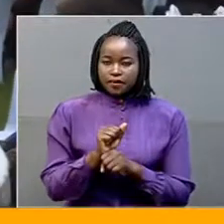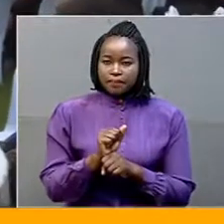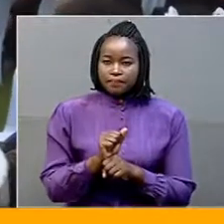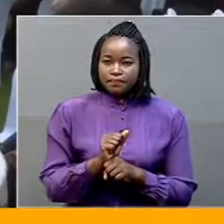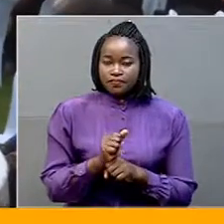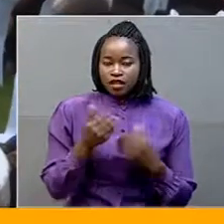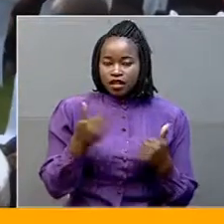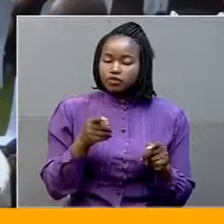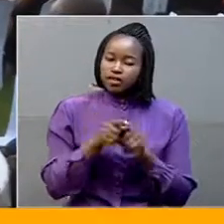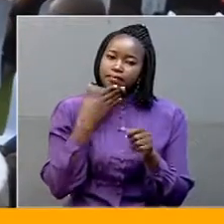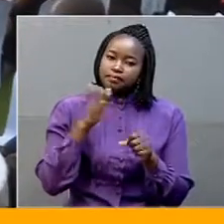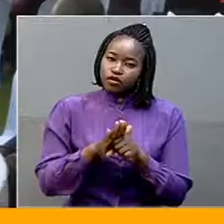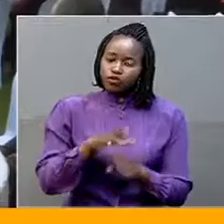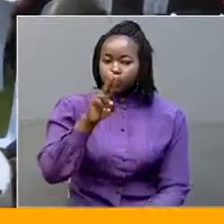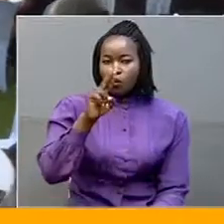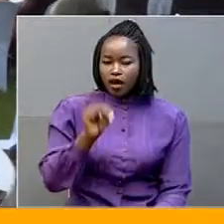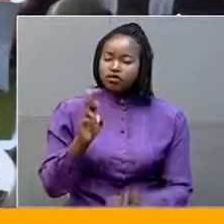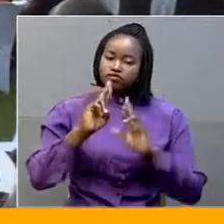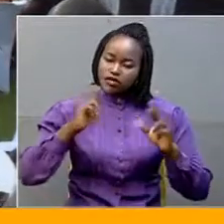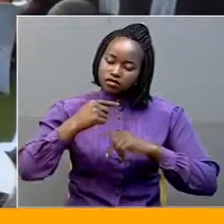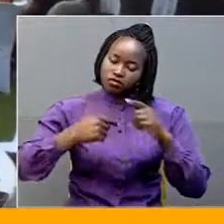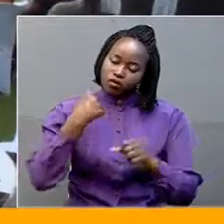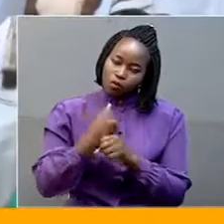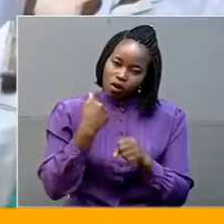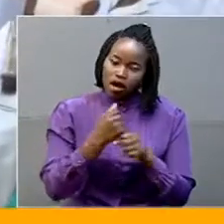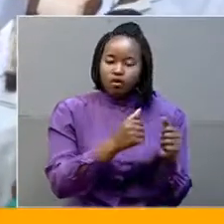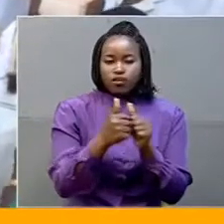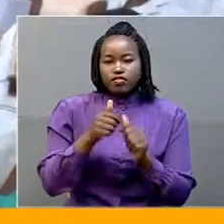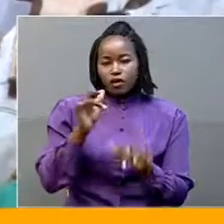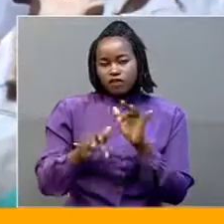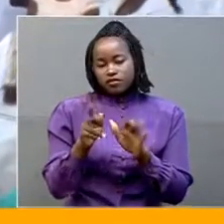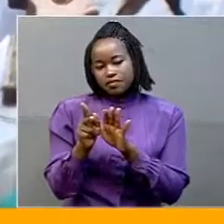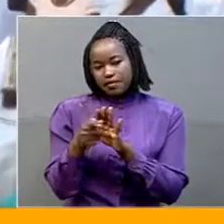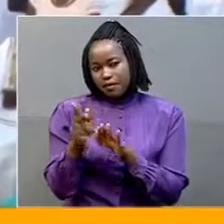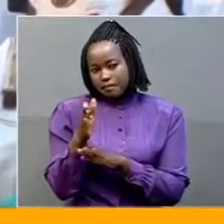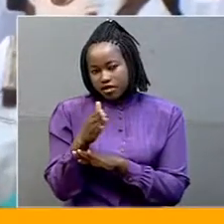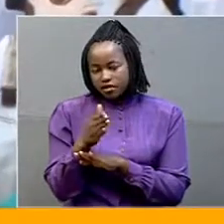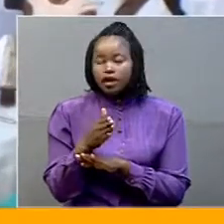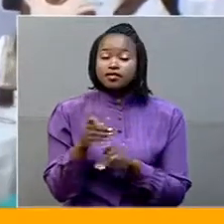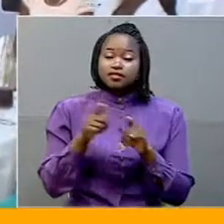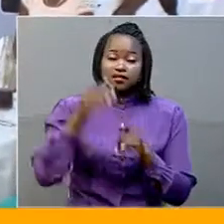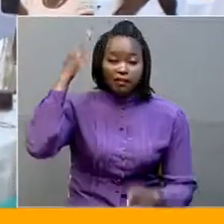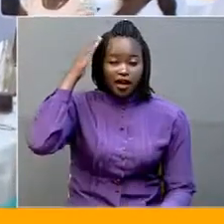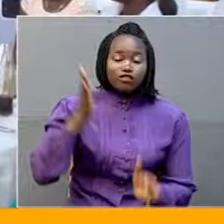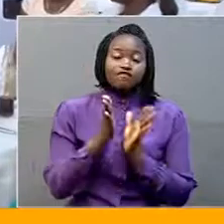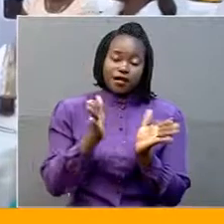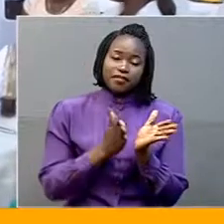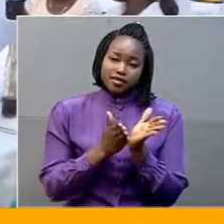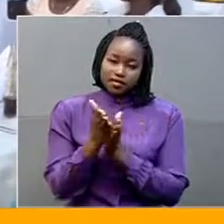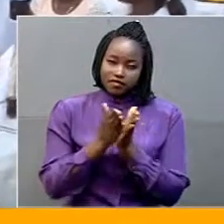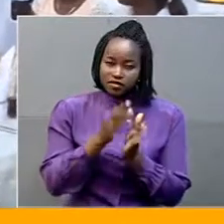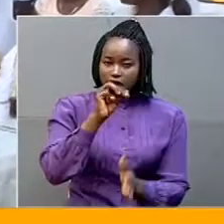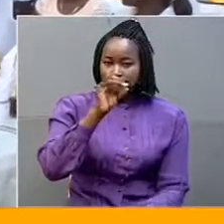Malango pledged UN's commitment to continue working with the Office of the Prime Minister. The Head of Public Service, John